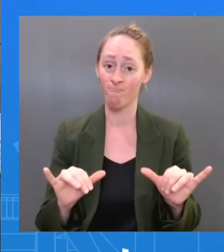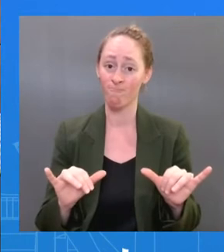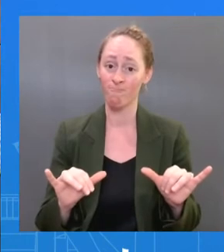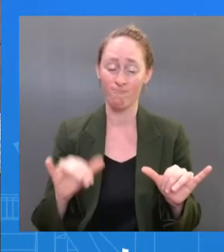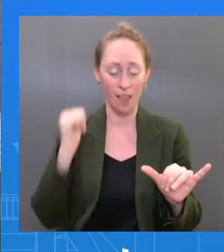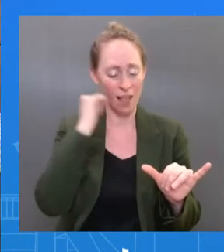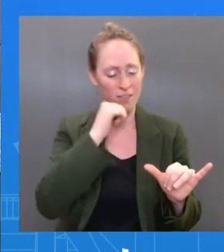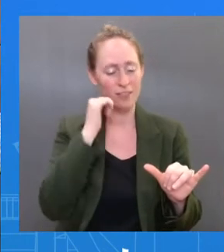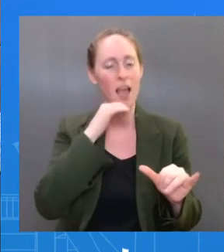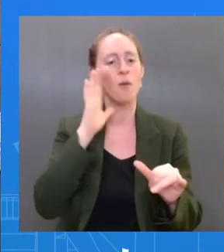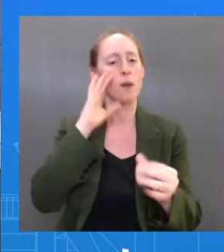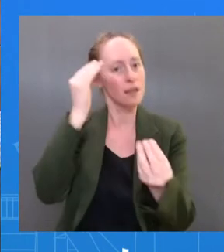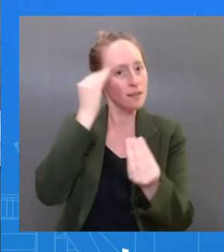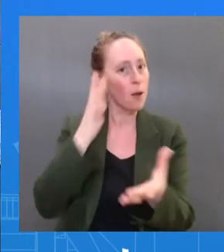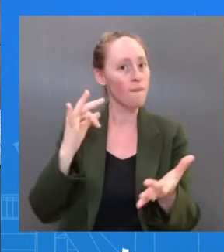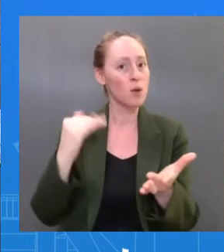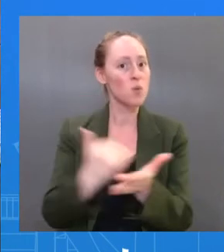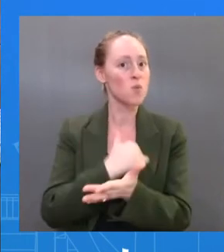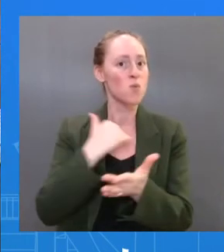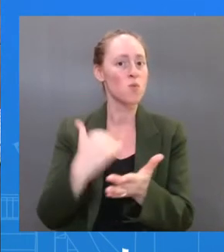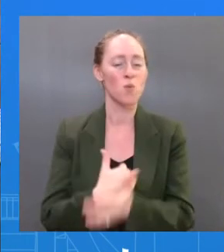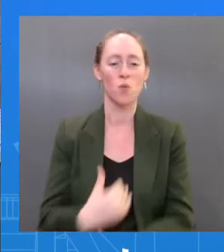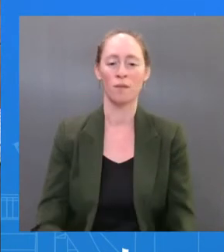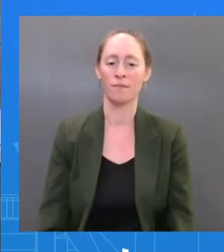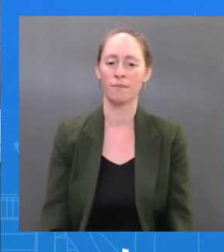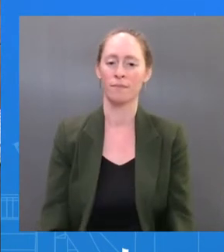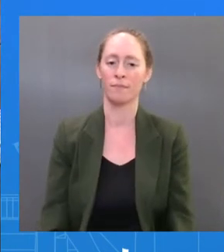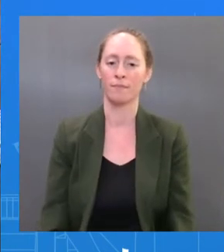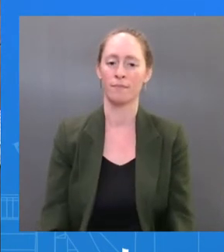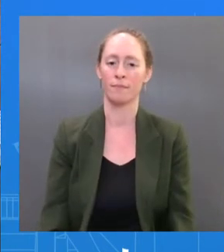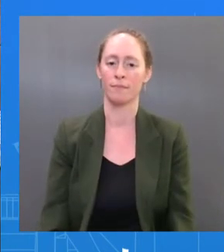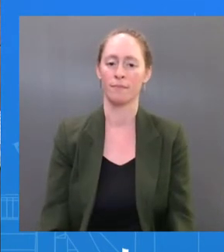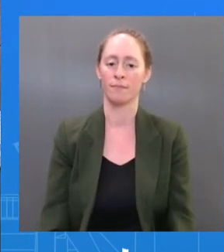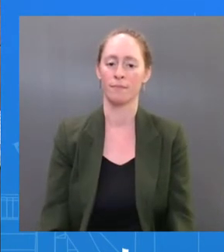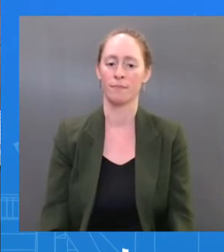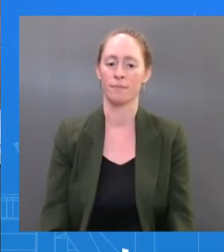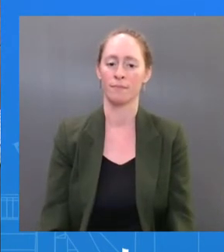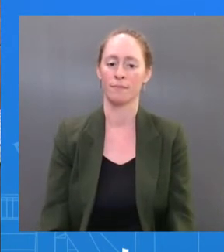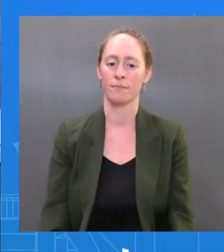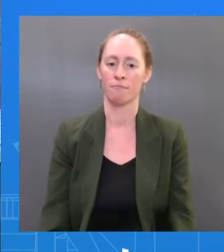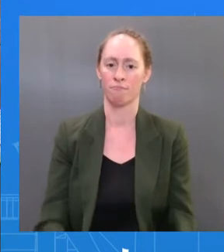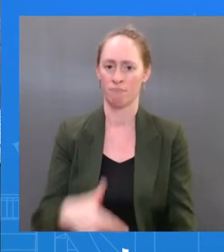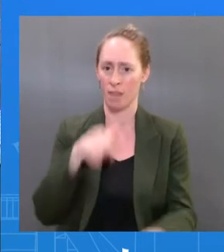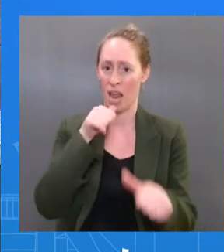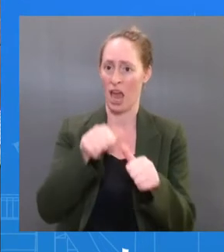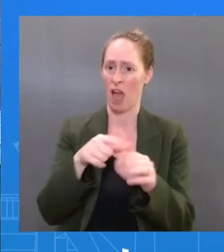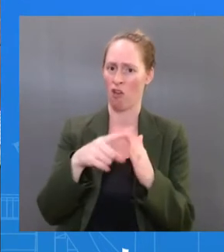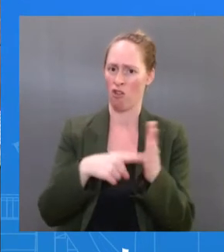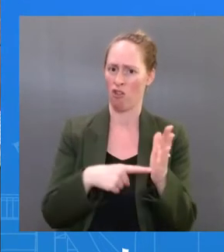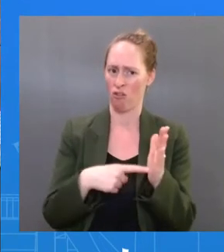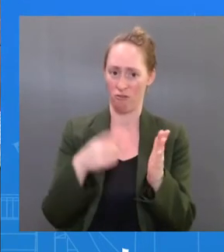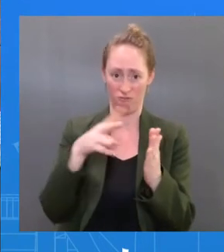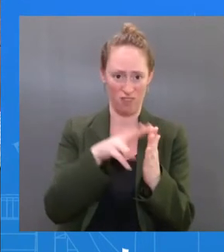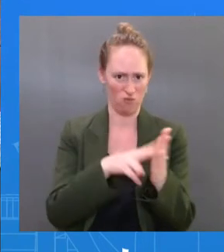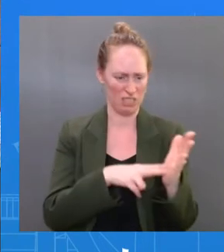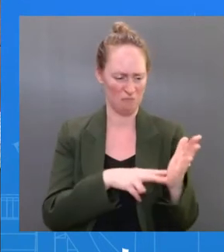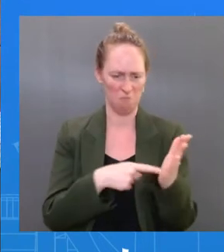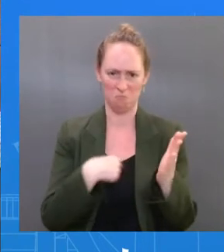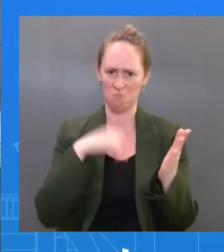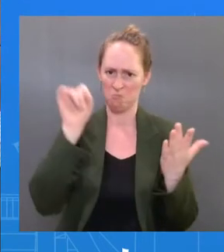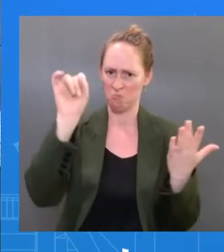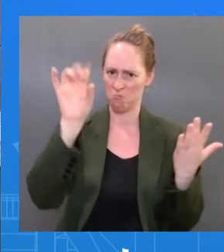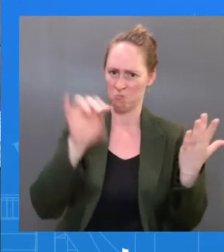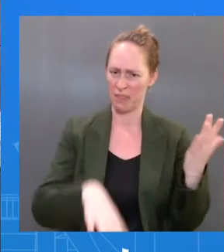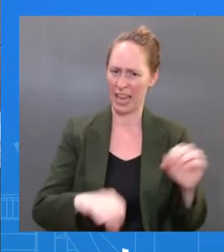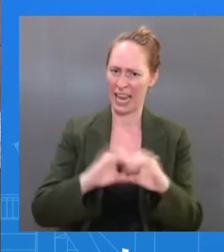— I think the letter that the President — that the President's doctor put out was pretty — was pretty clear and specific and said that he is on